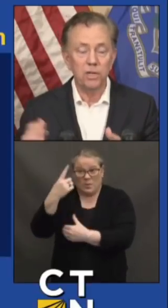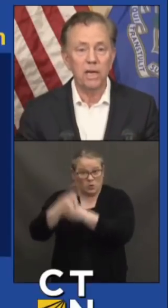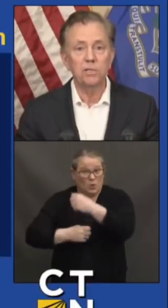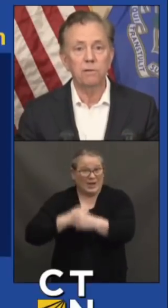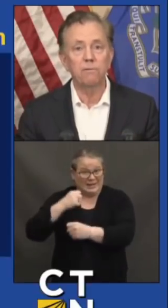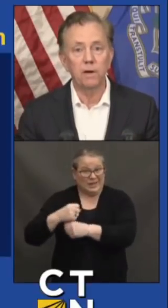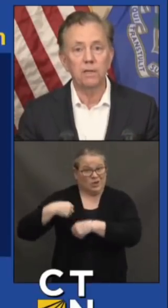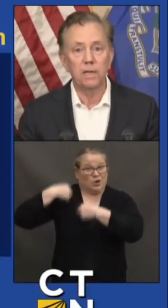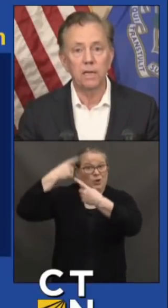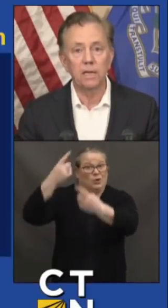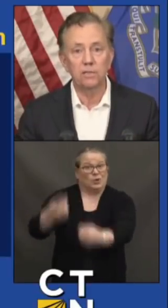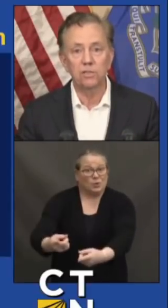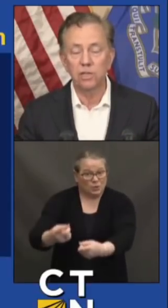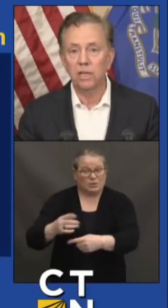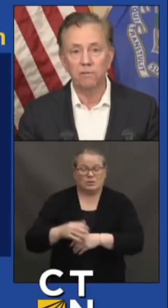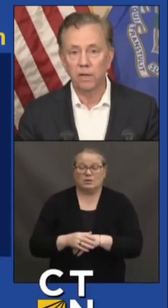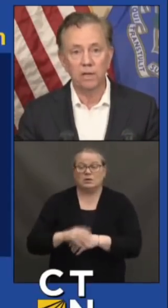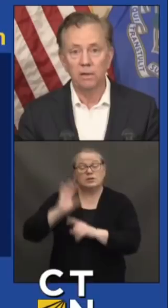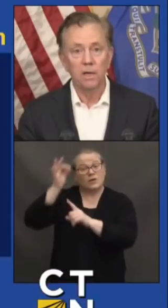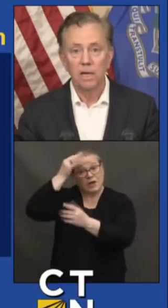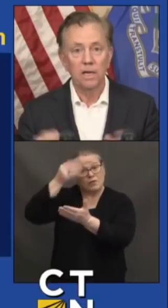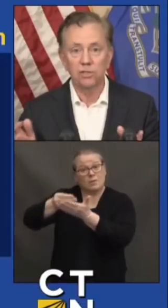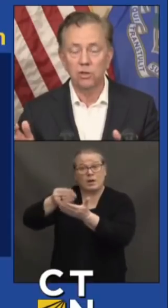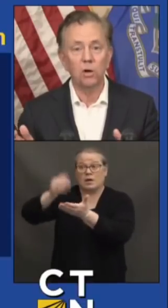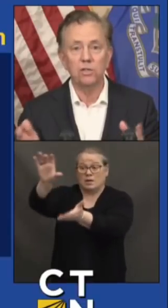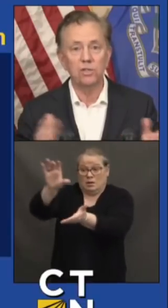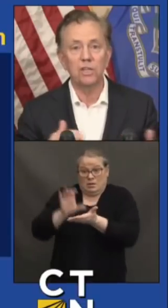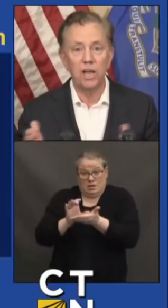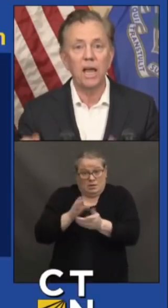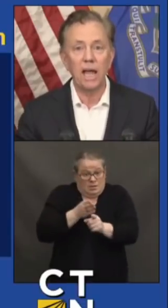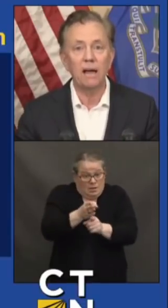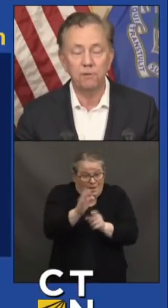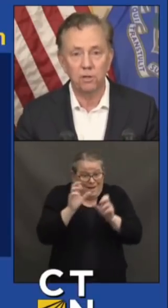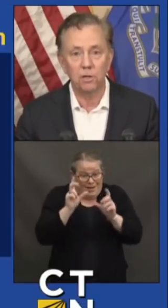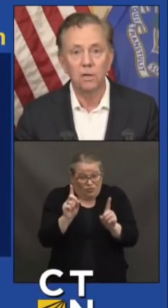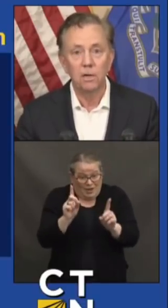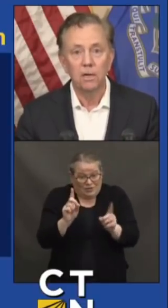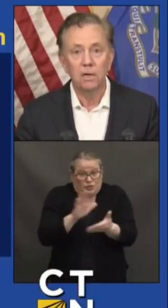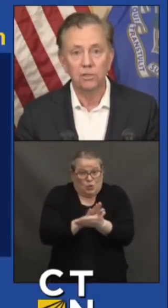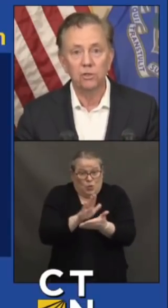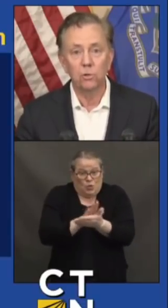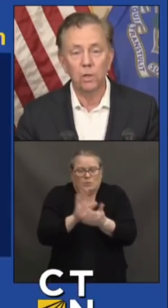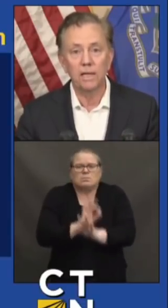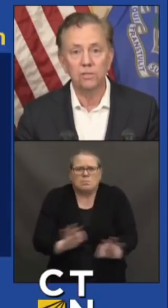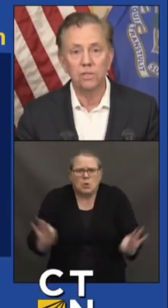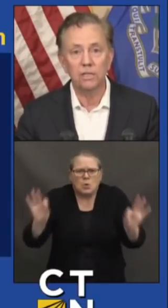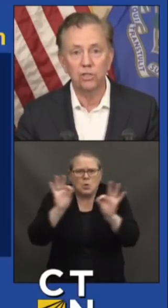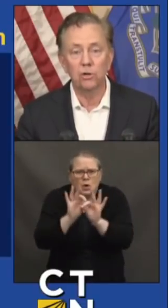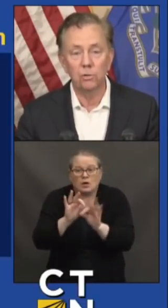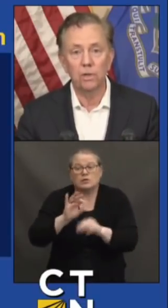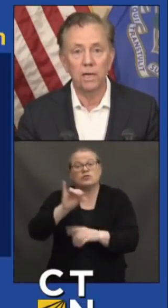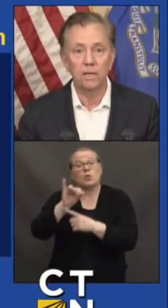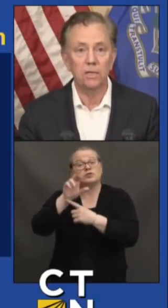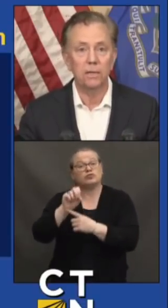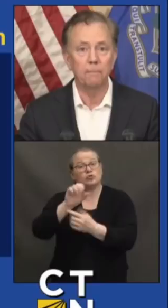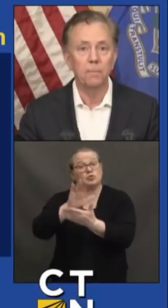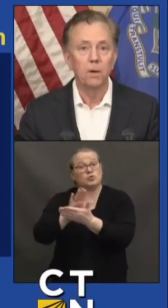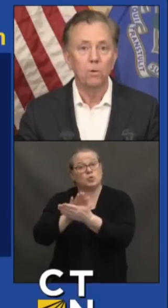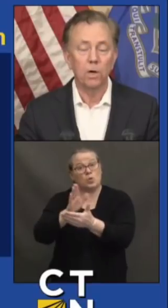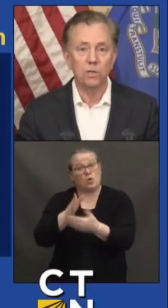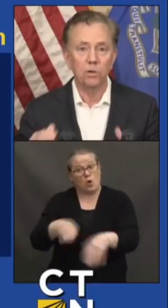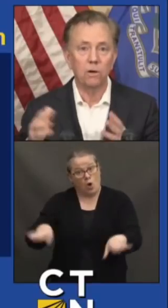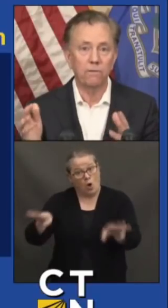with this education funding is significant. It starts the day after school ends in June. And